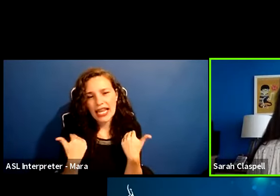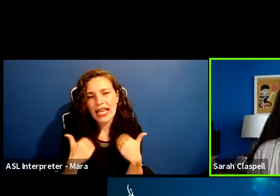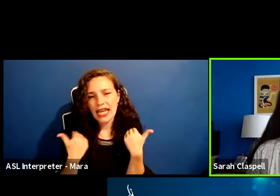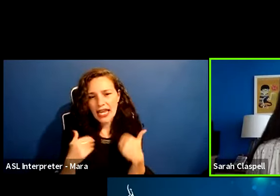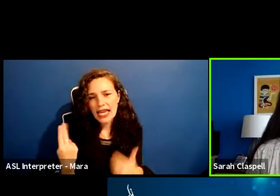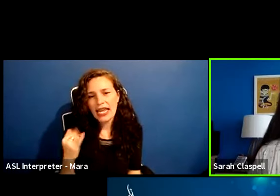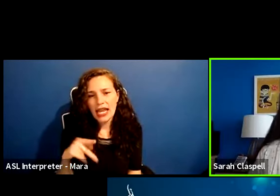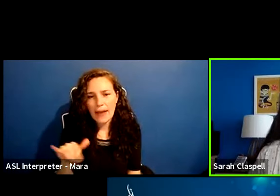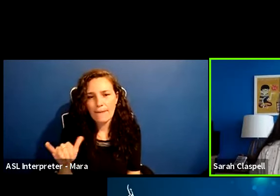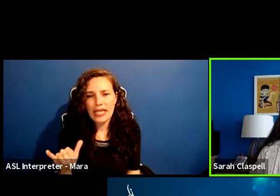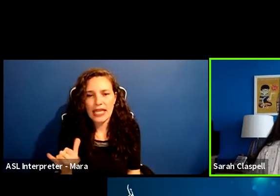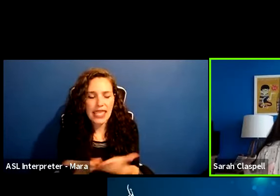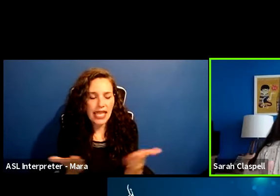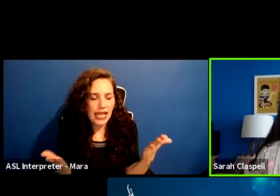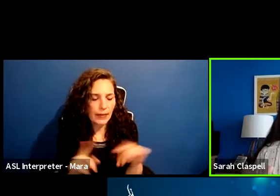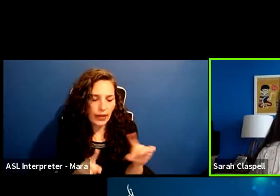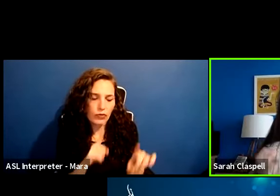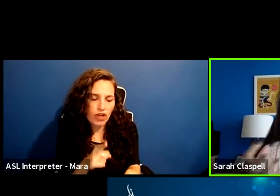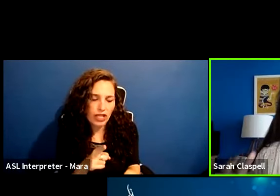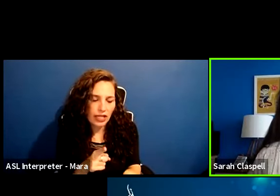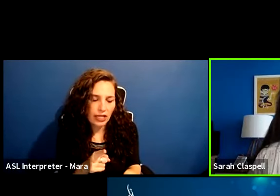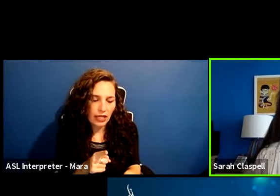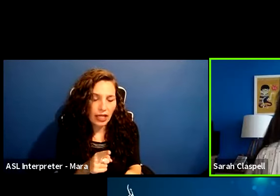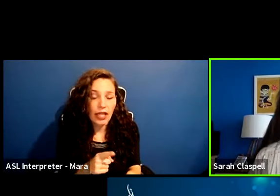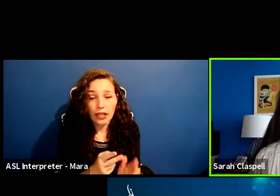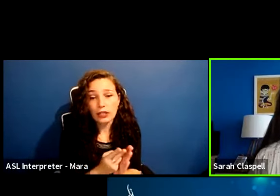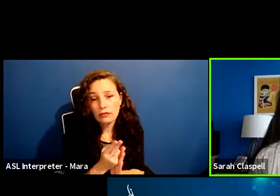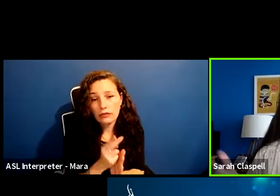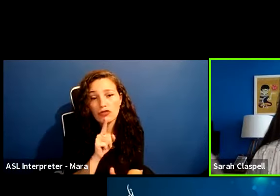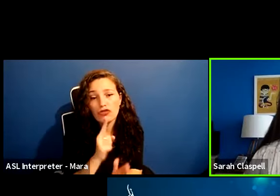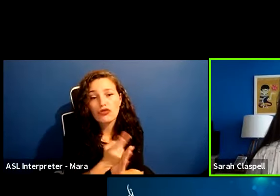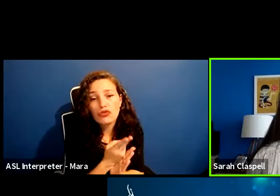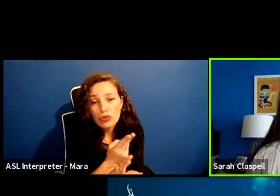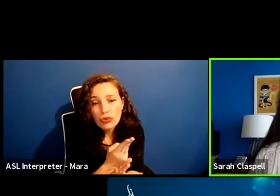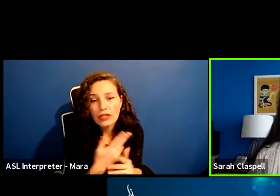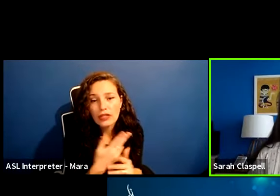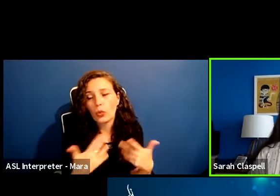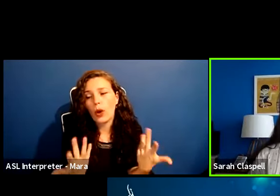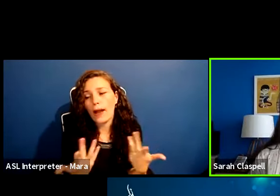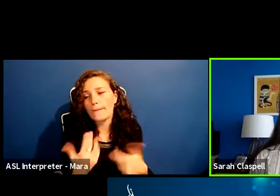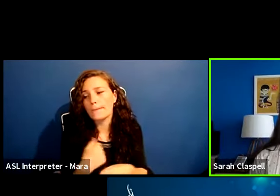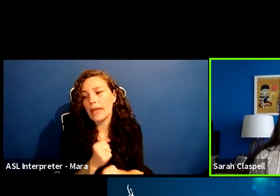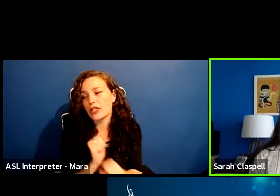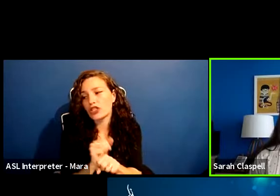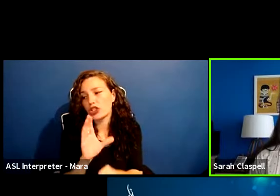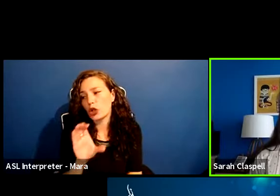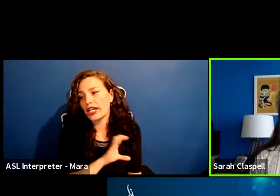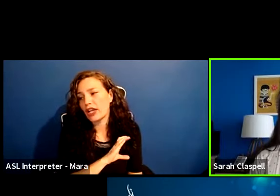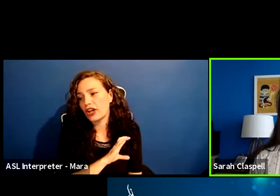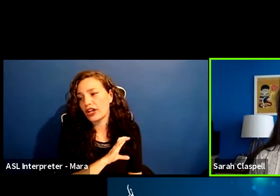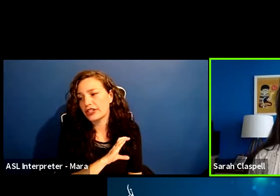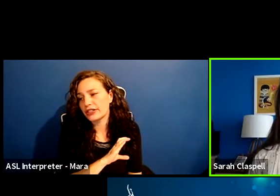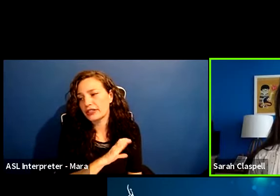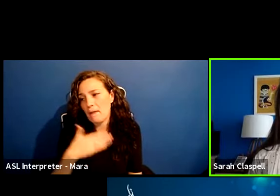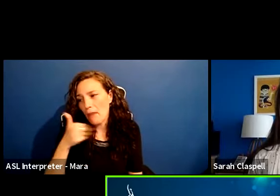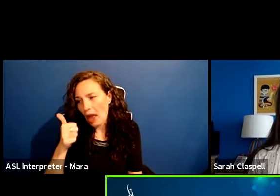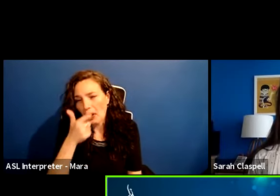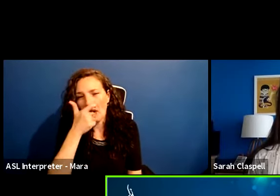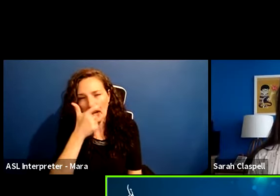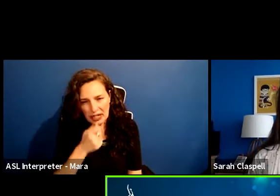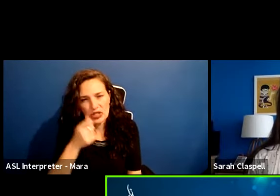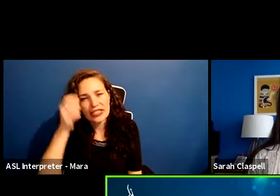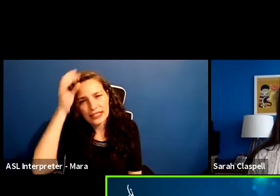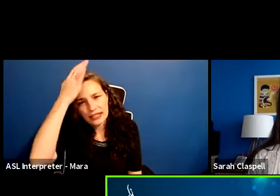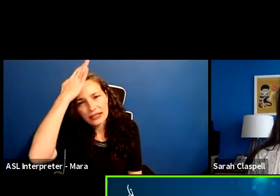I think truly the truth is what makes, uh, your characters funny, what makes you interesting, which is what makes us all interesting and funny. I think